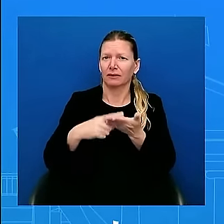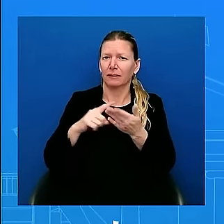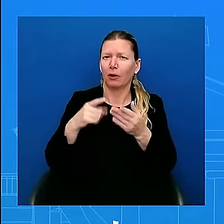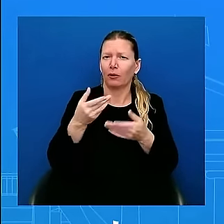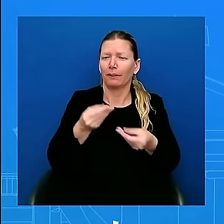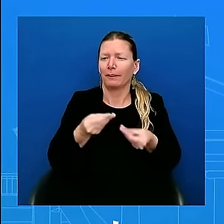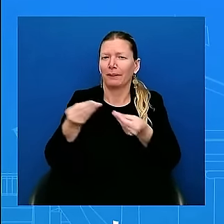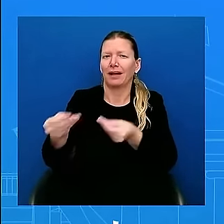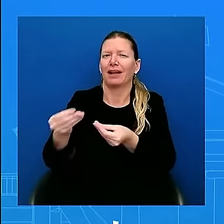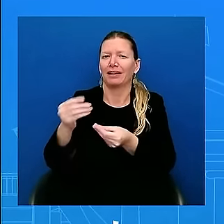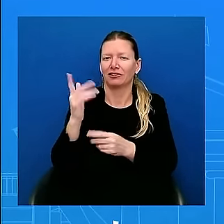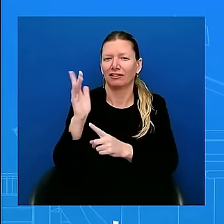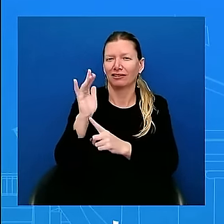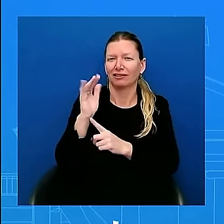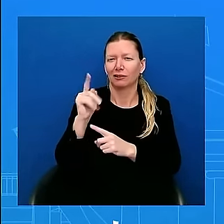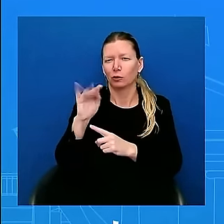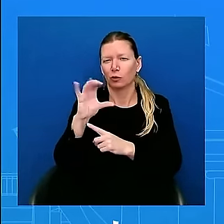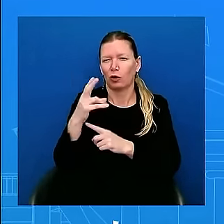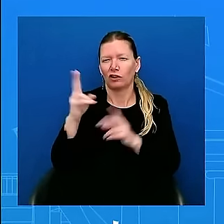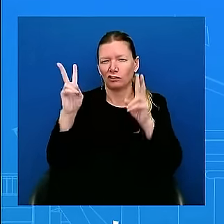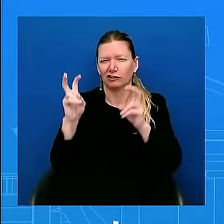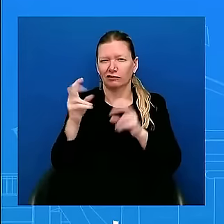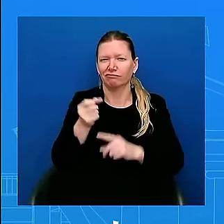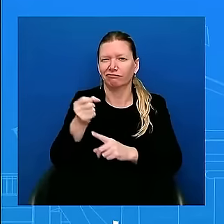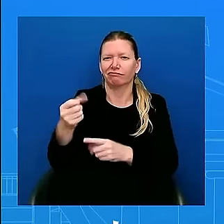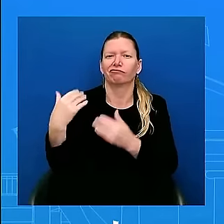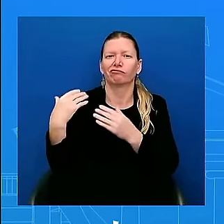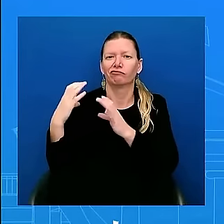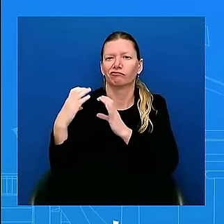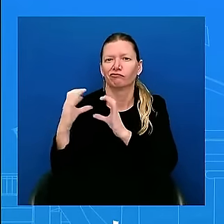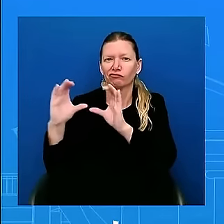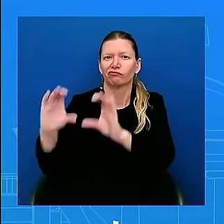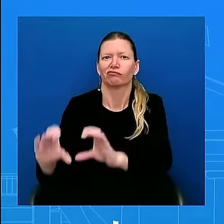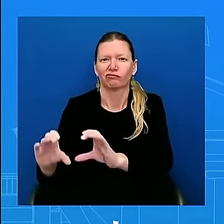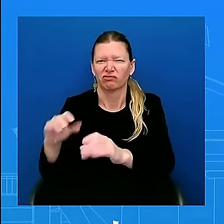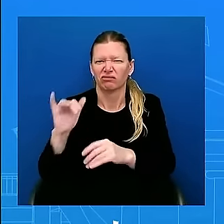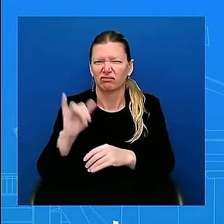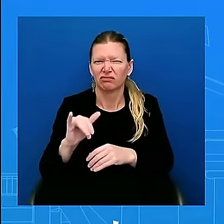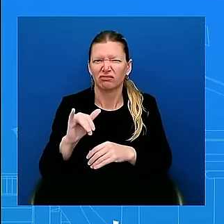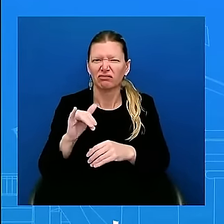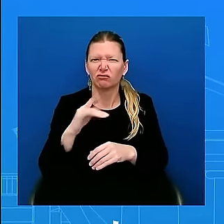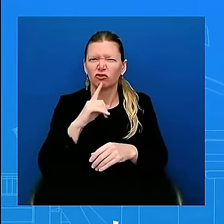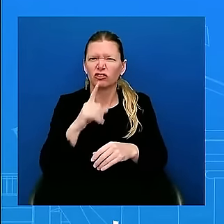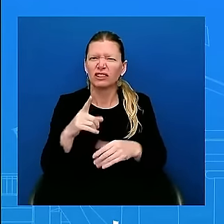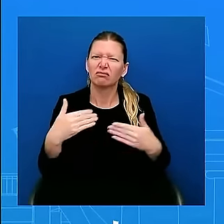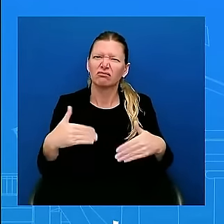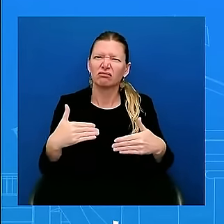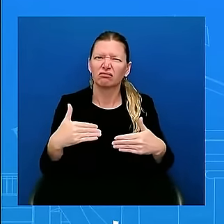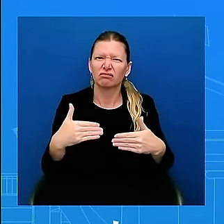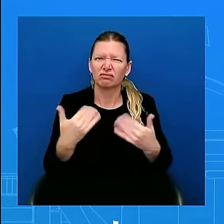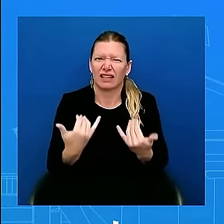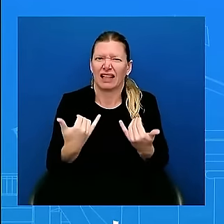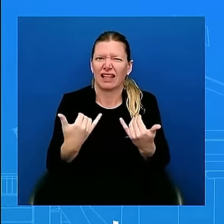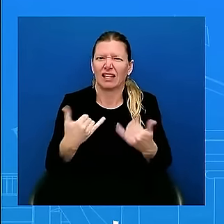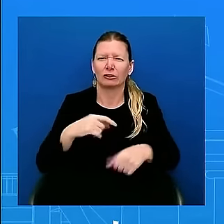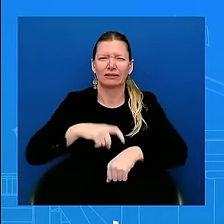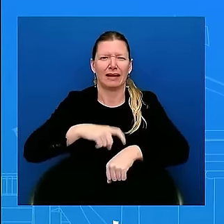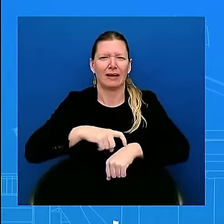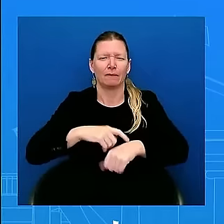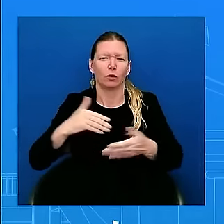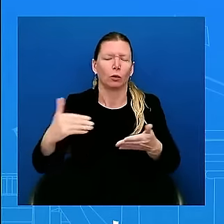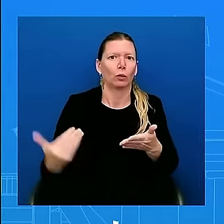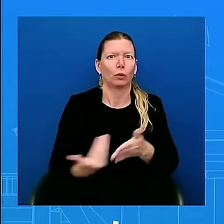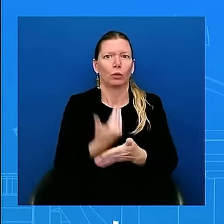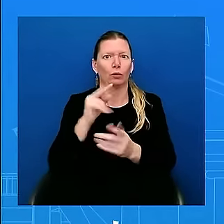fresh voices. Yes, younger voices. And that time and place is now. That is what he said. That is why he laid out why